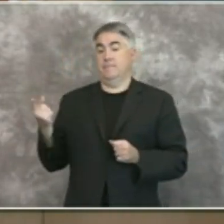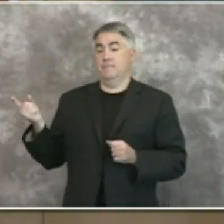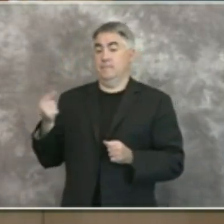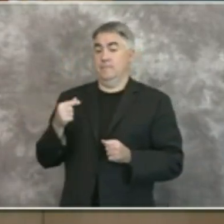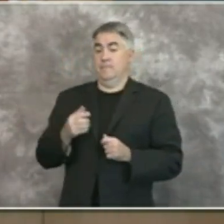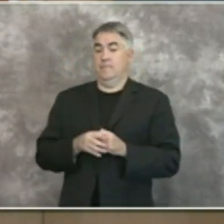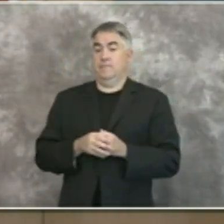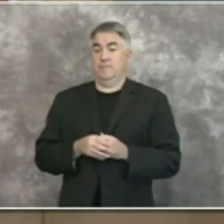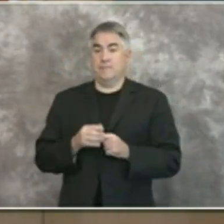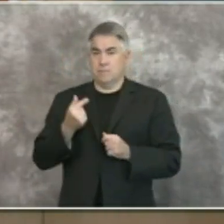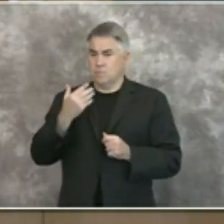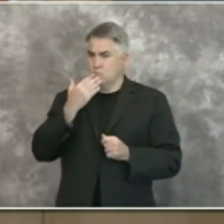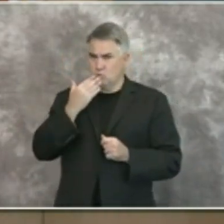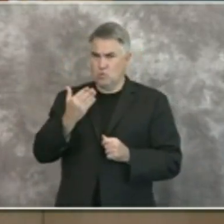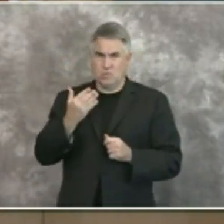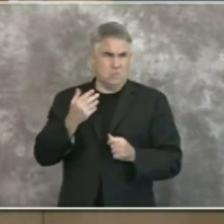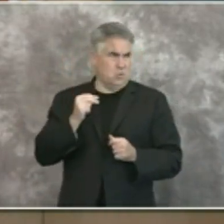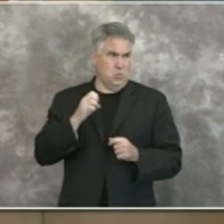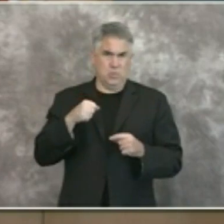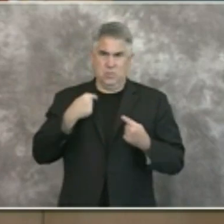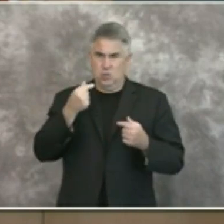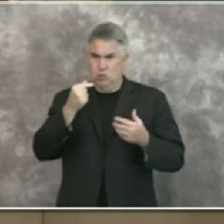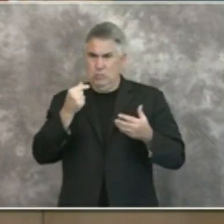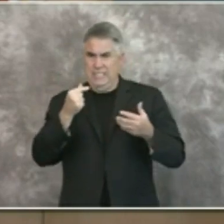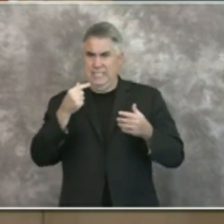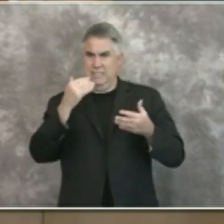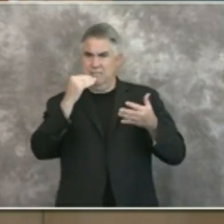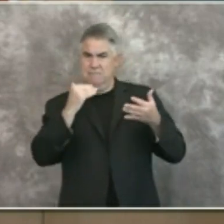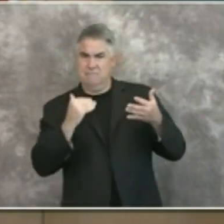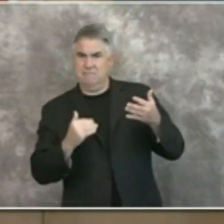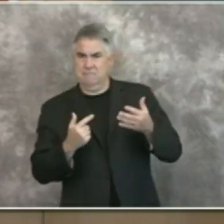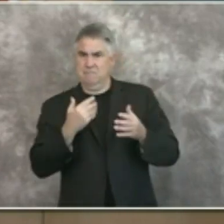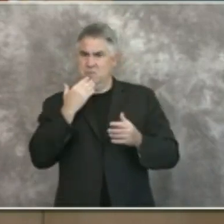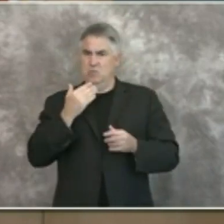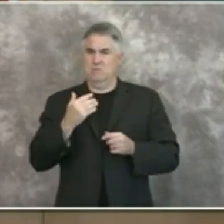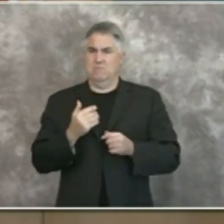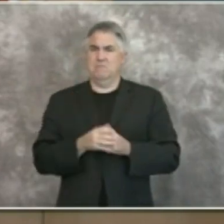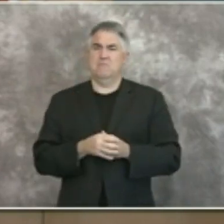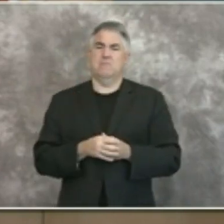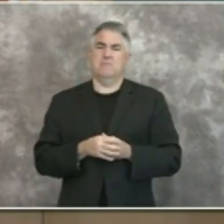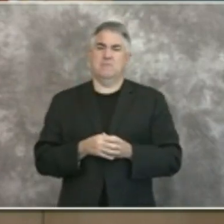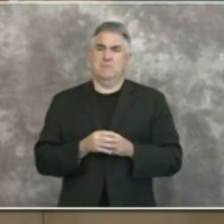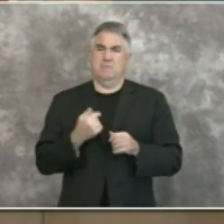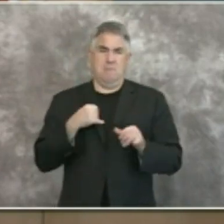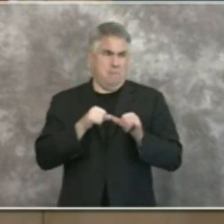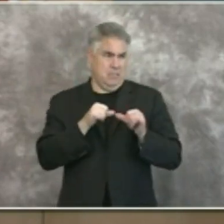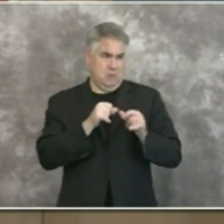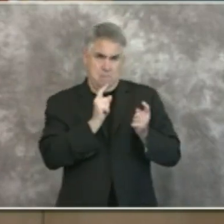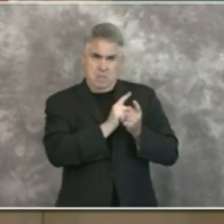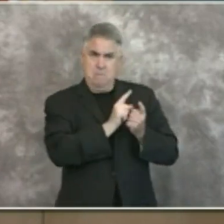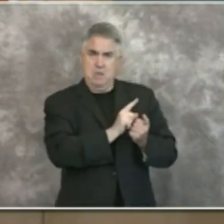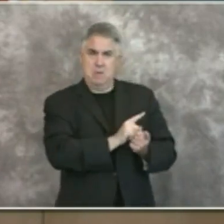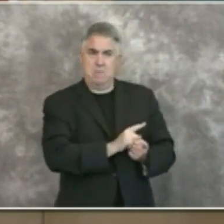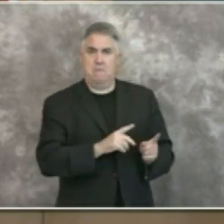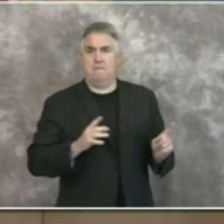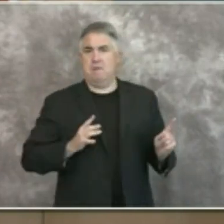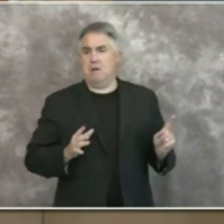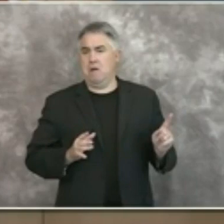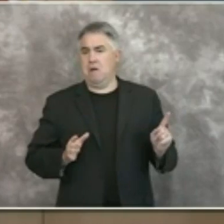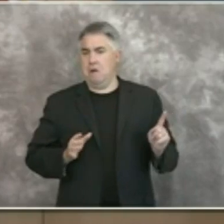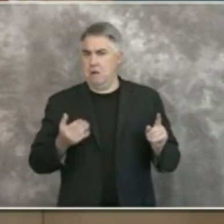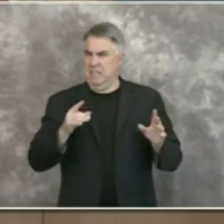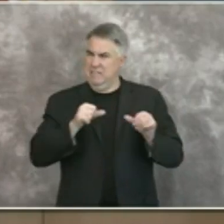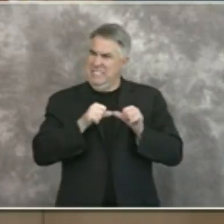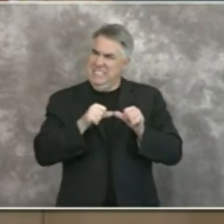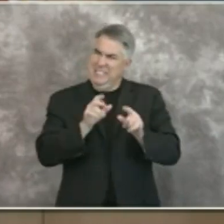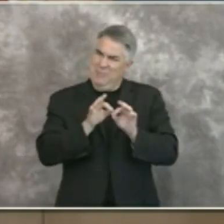on all 13 of the of the metrics all 13 of the measurements that are in our system and we hope that that continues and that's why we